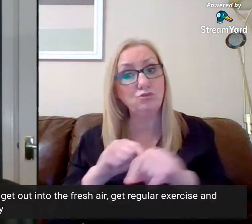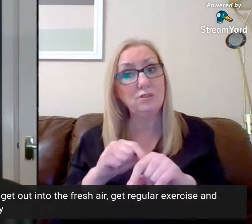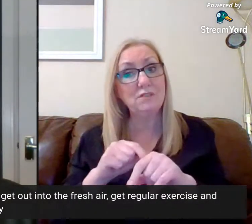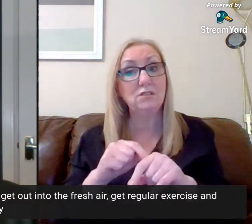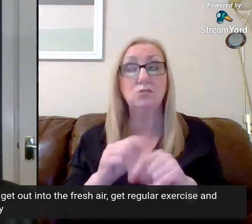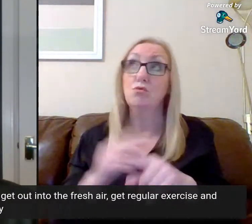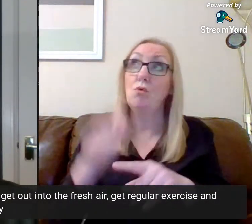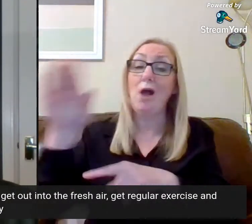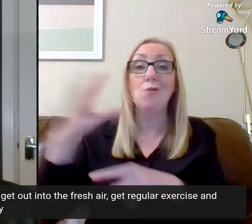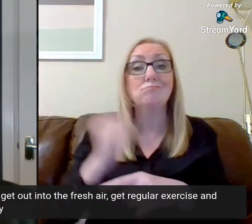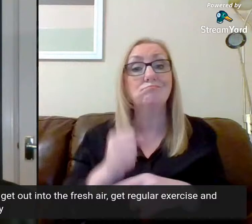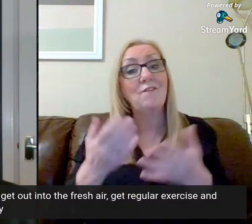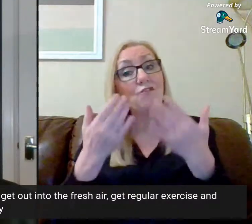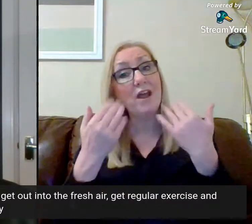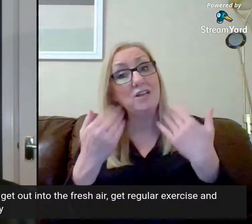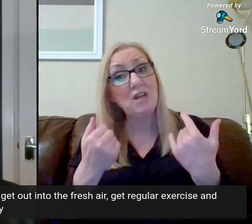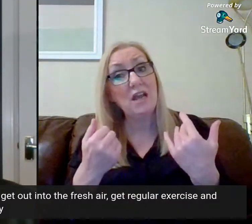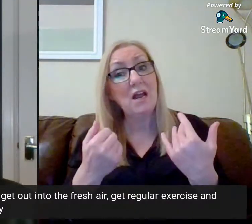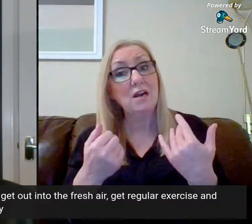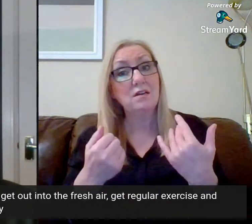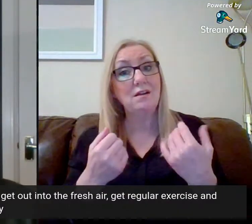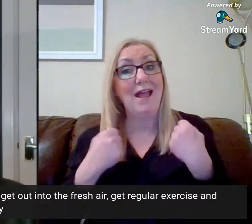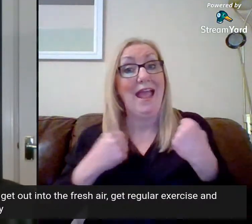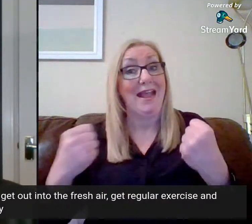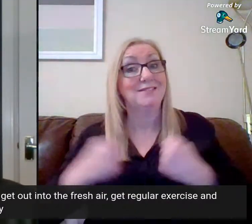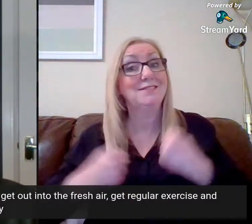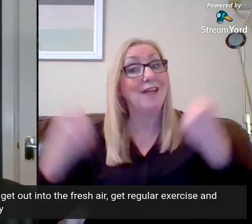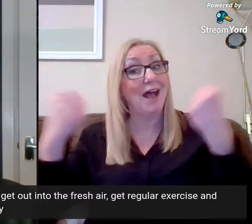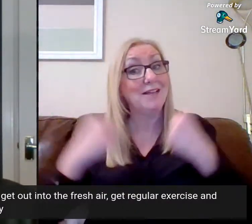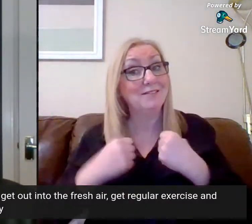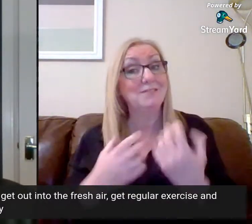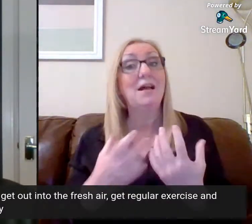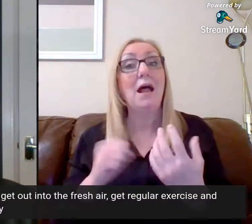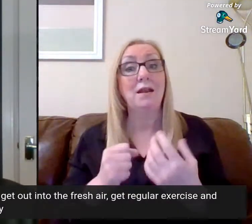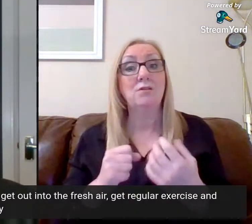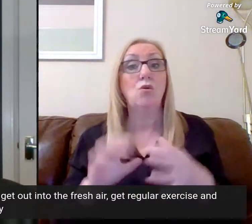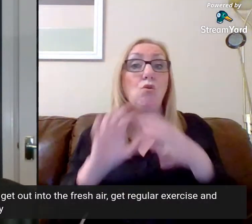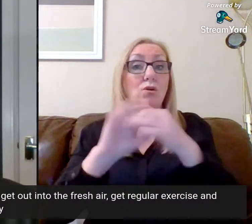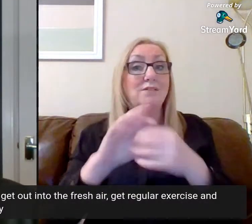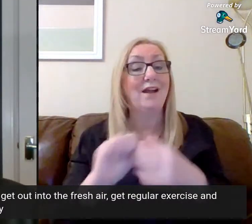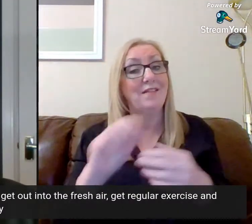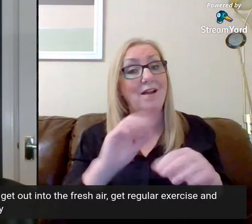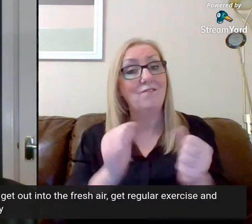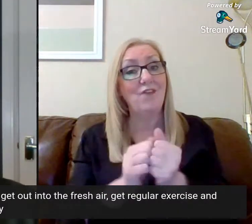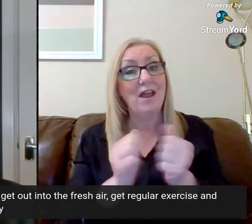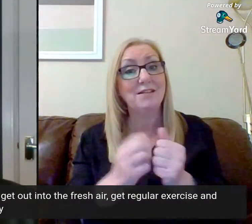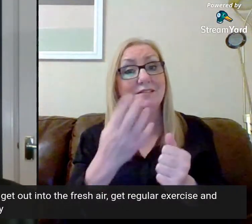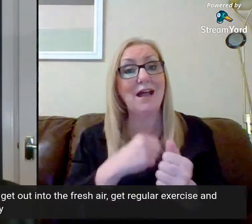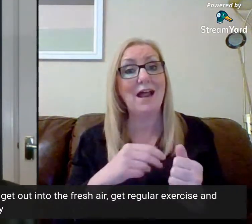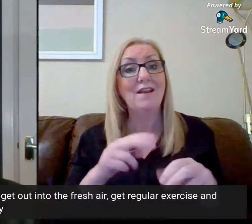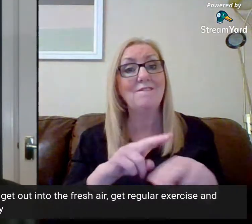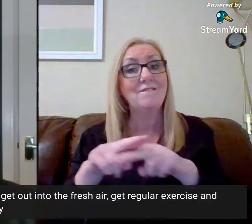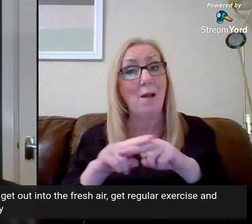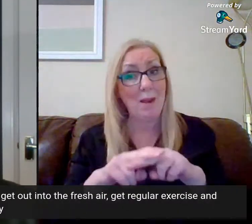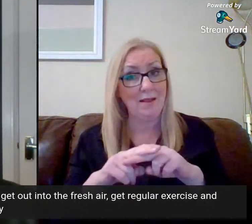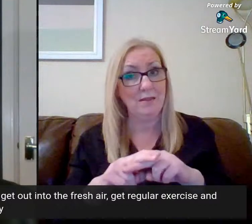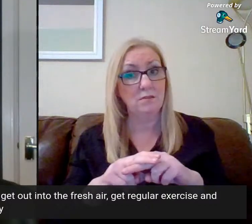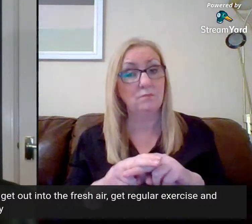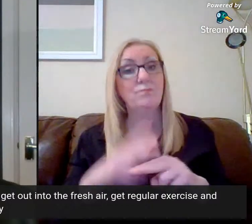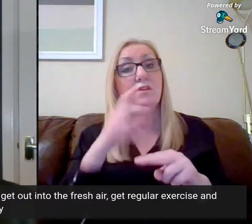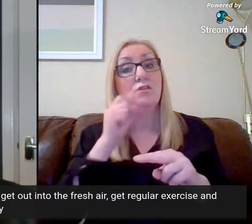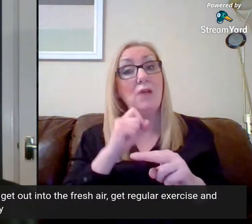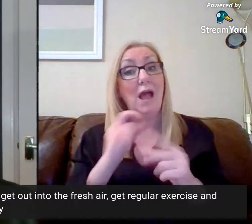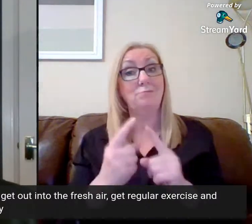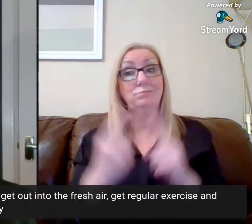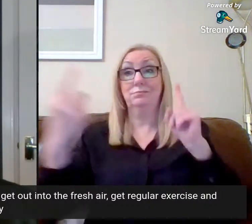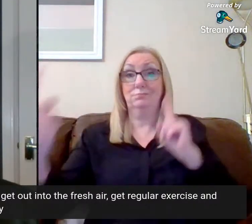get some fresh air, get regular exercise, and make contact with their friends and their family. Remember that you can socially distance and